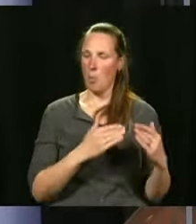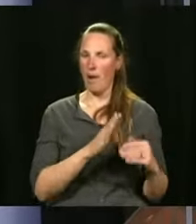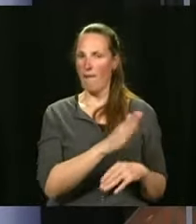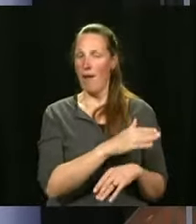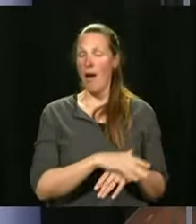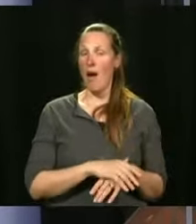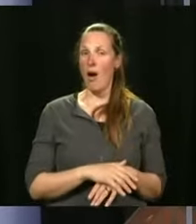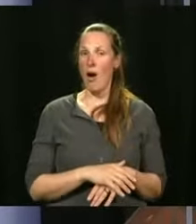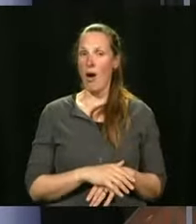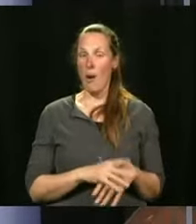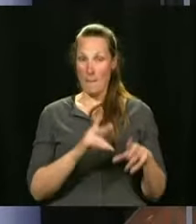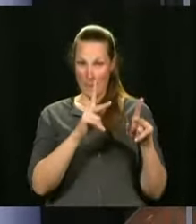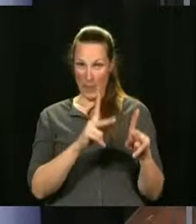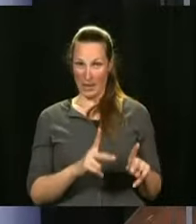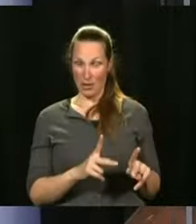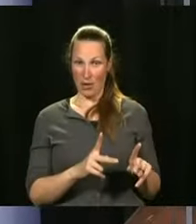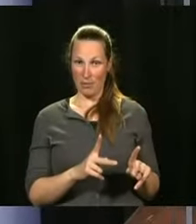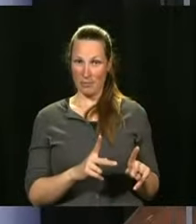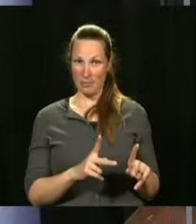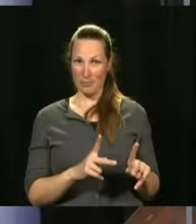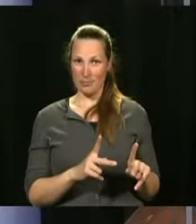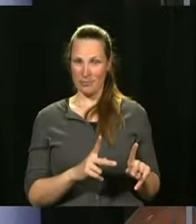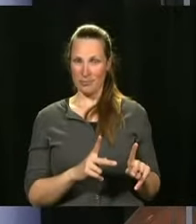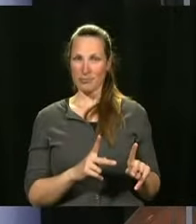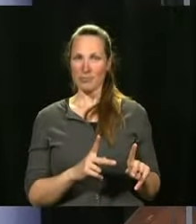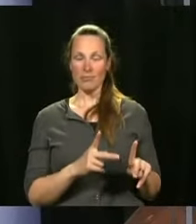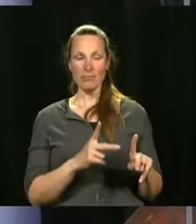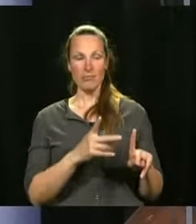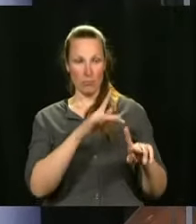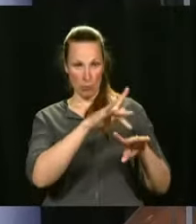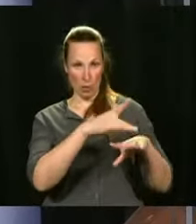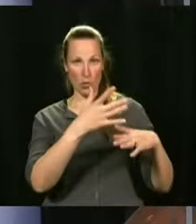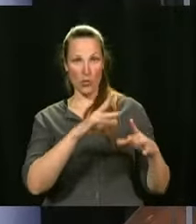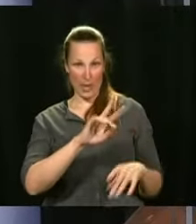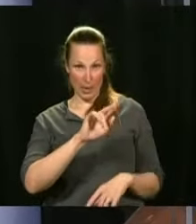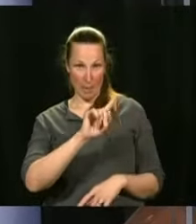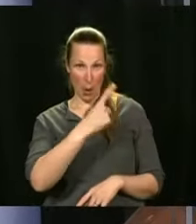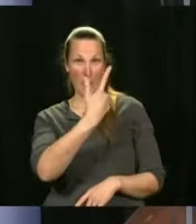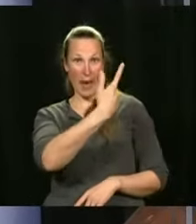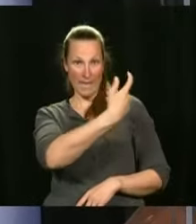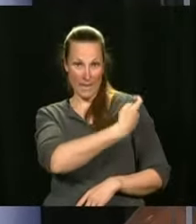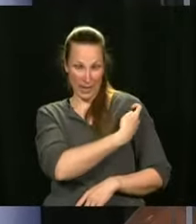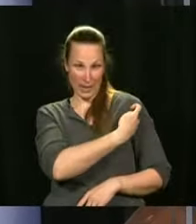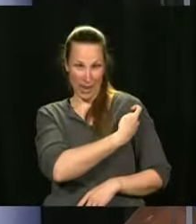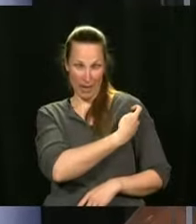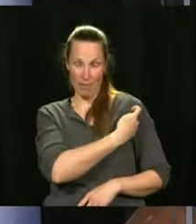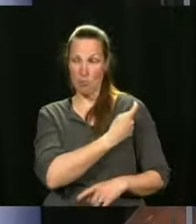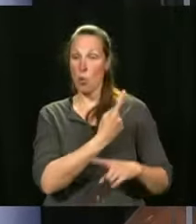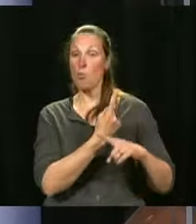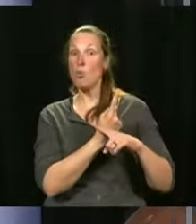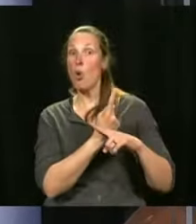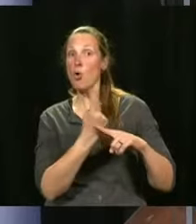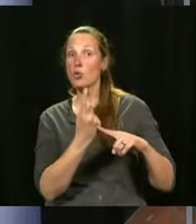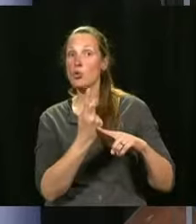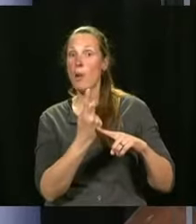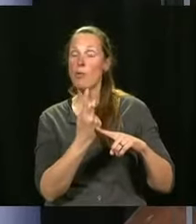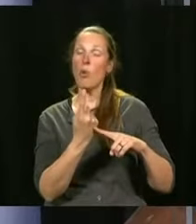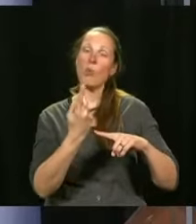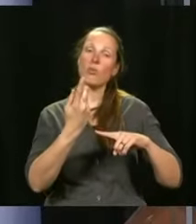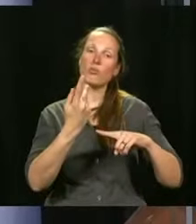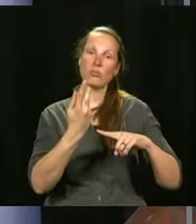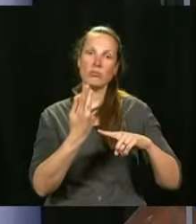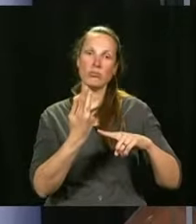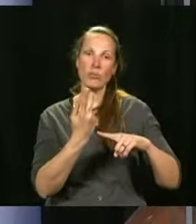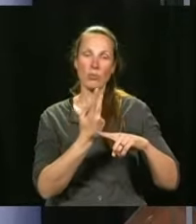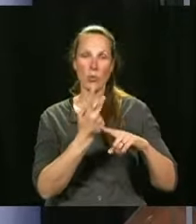now the person let's say you got you're going to get an email within perhaps three or four days